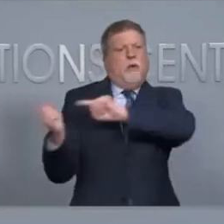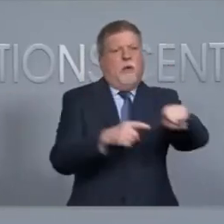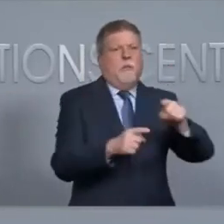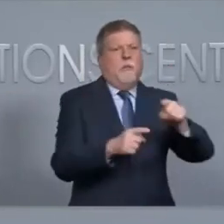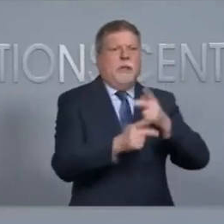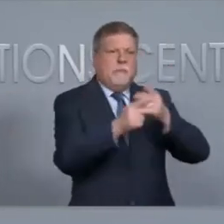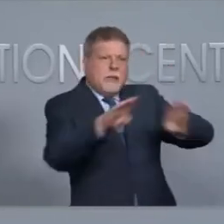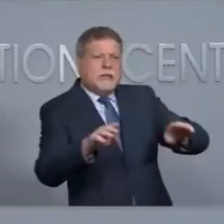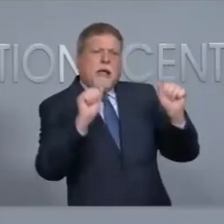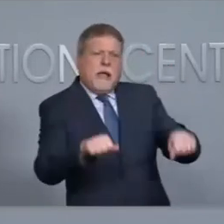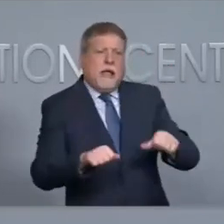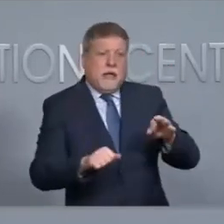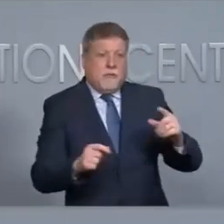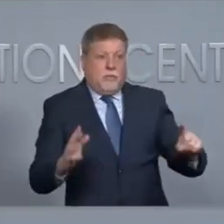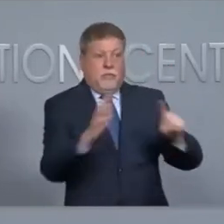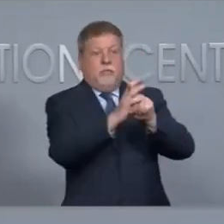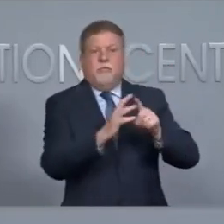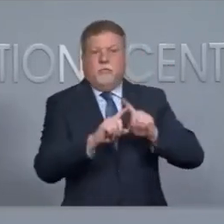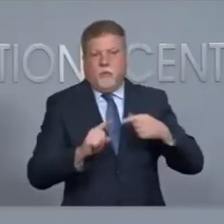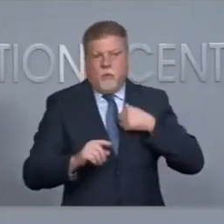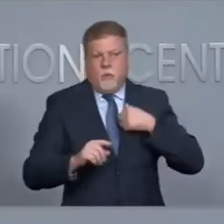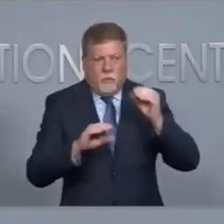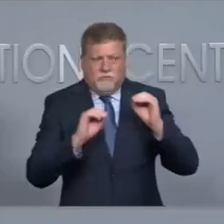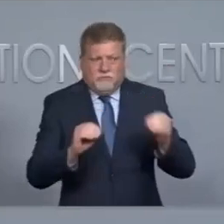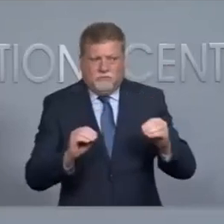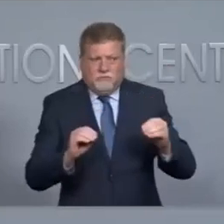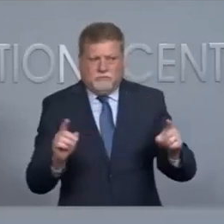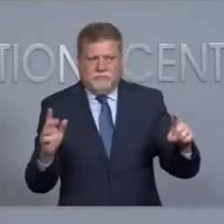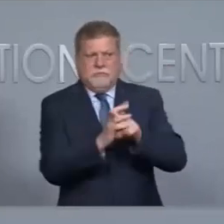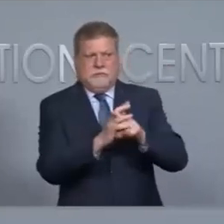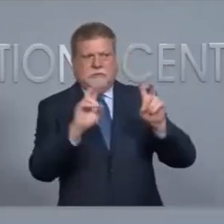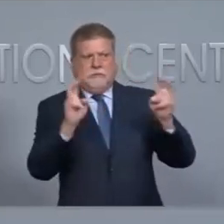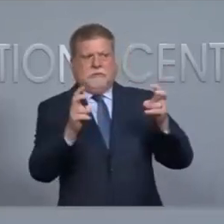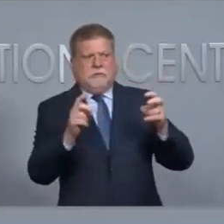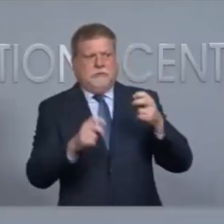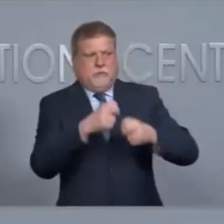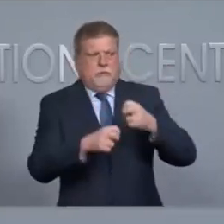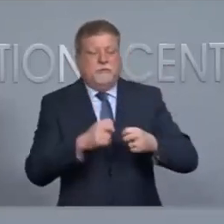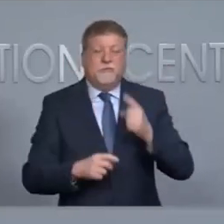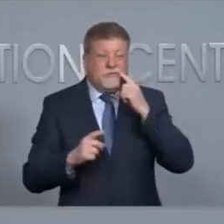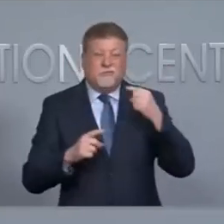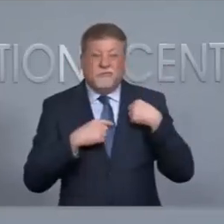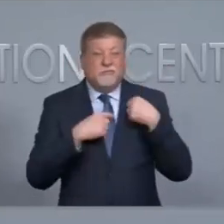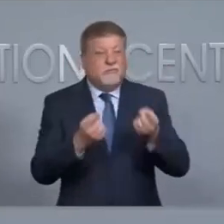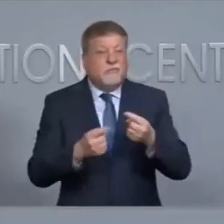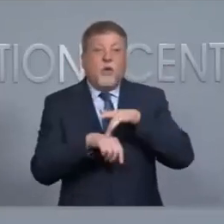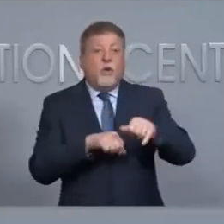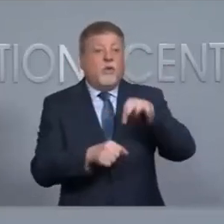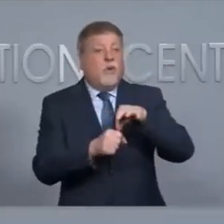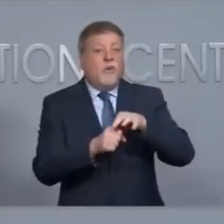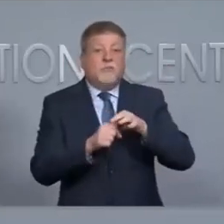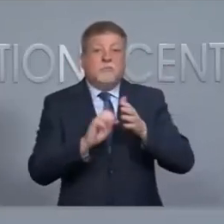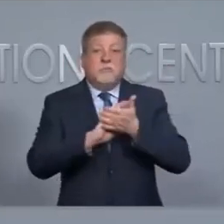us mitigate a situation. Hopefully, it does not come to that. We've really had pretty calm early voting,